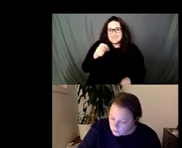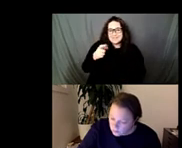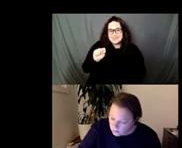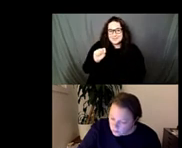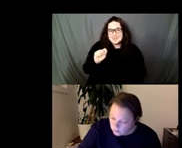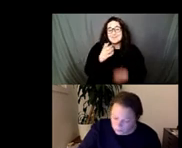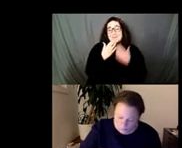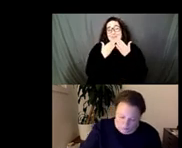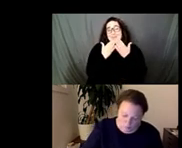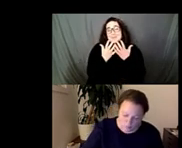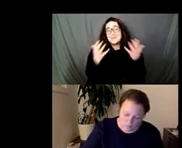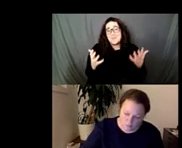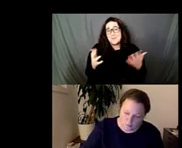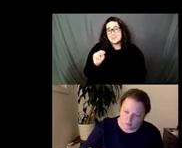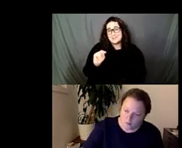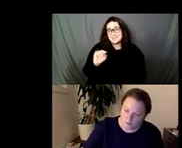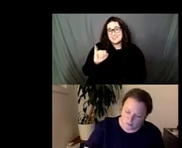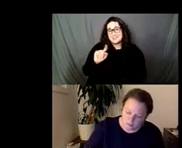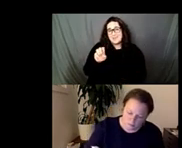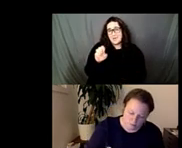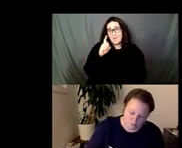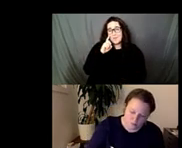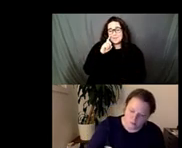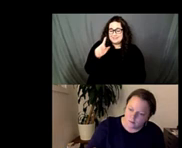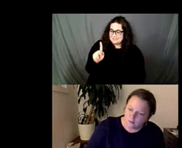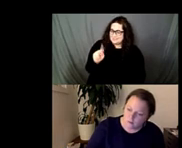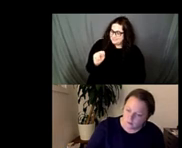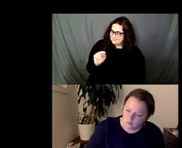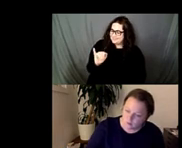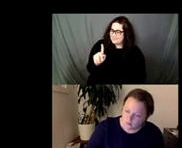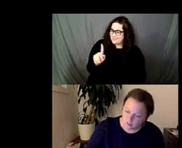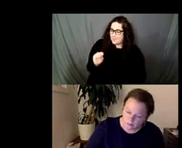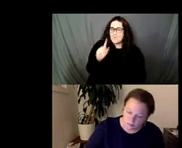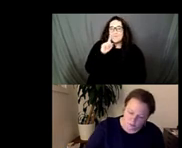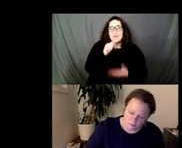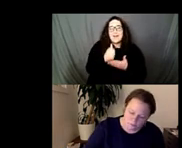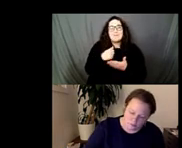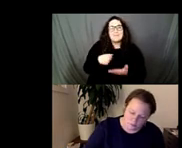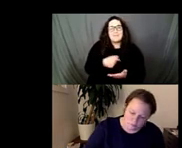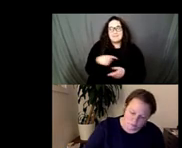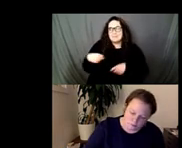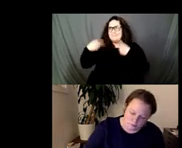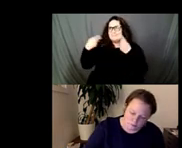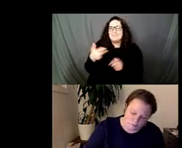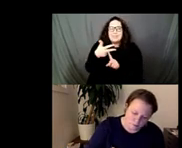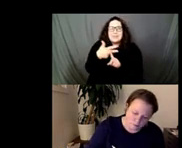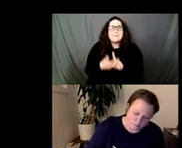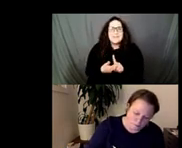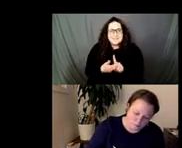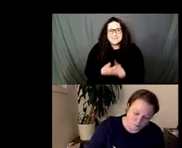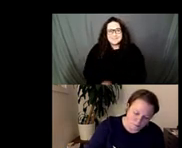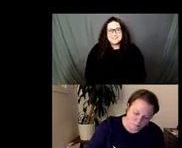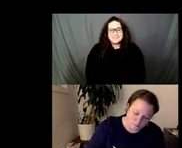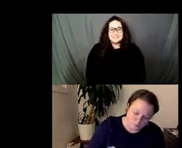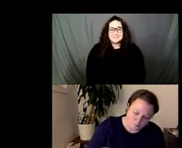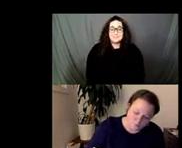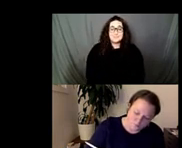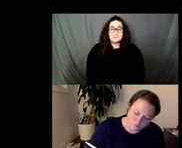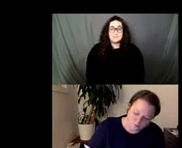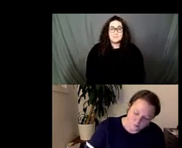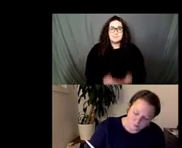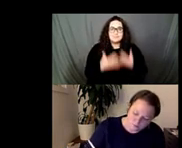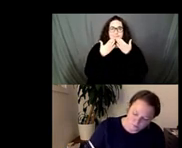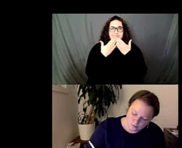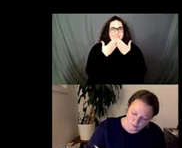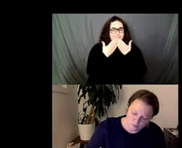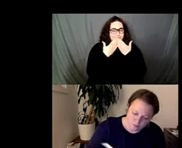journey with felix gonzalez torres um that we've been able to enjoy for three months a little bit over that actually um so thank you for